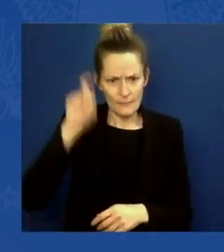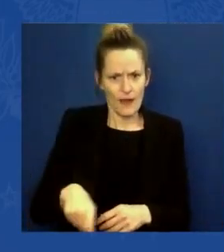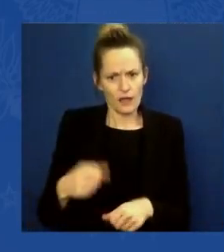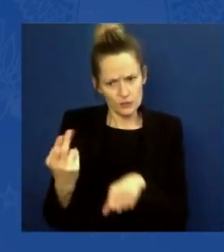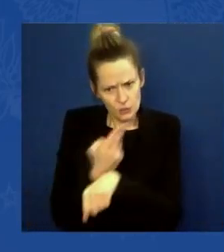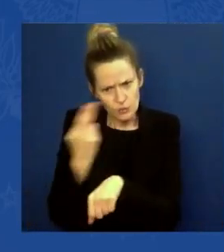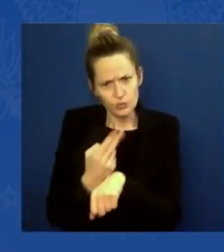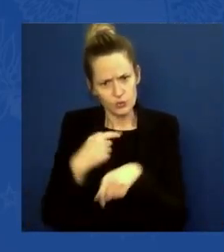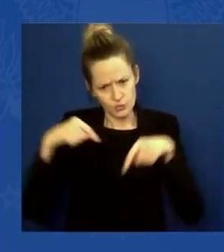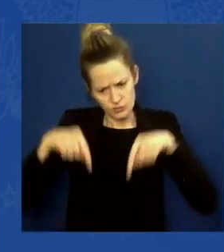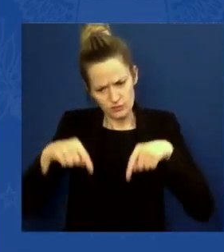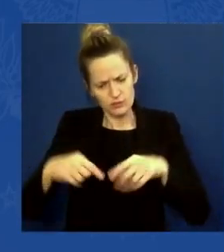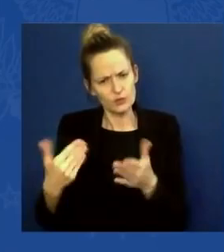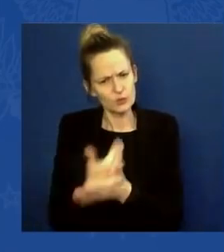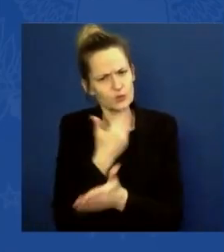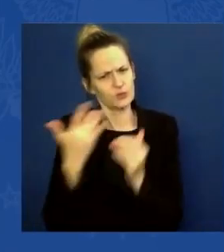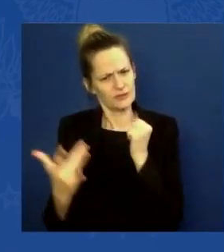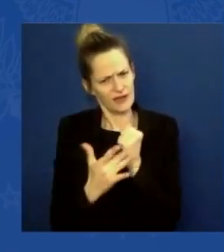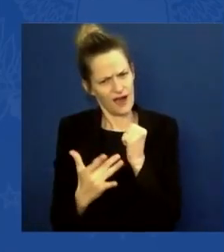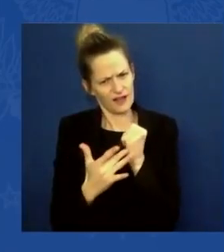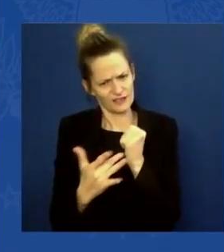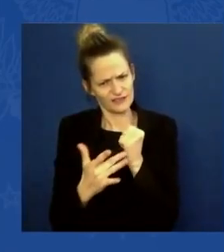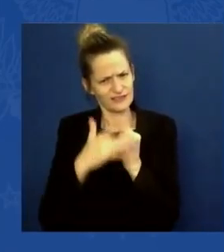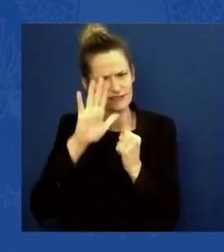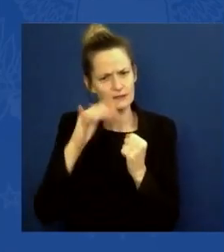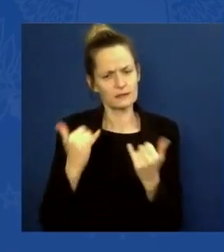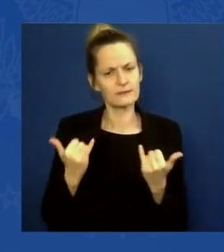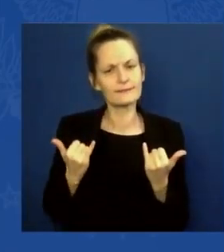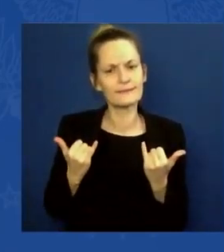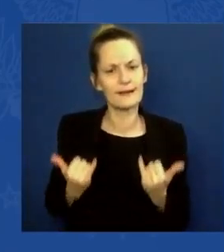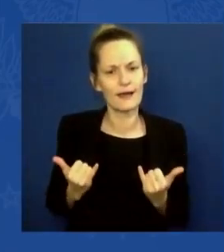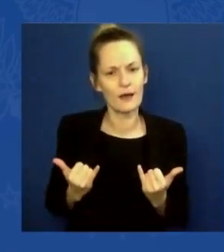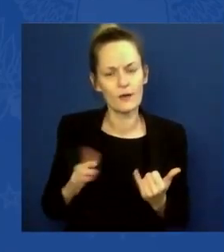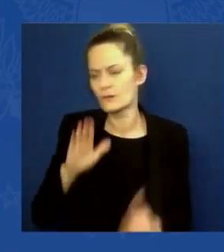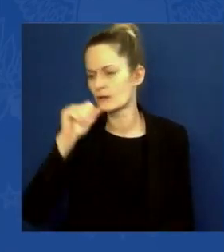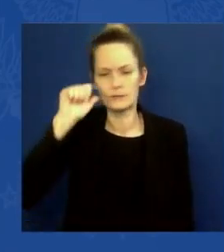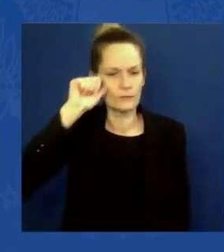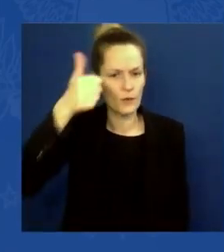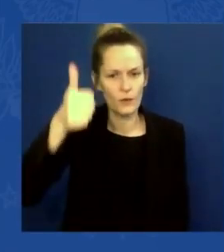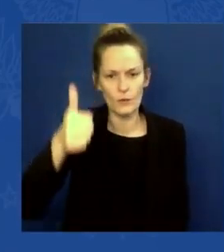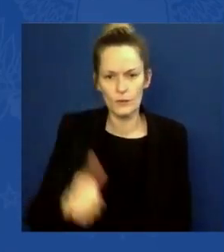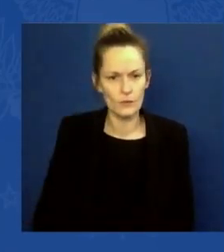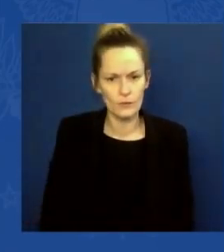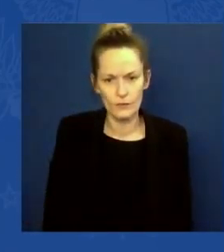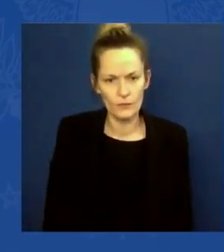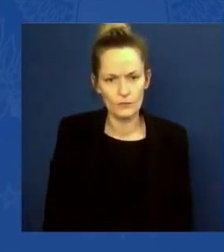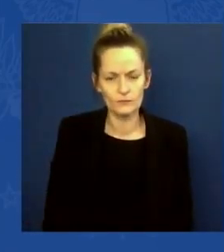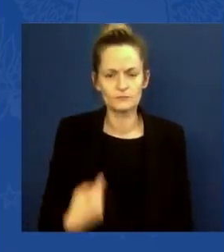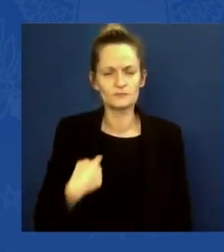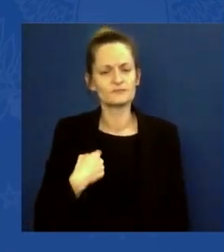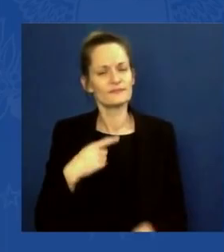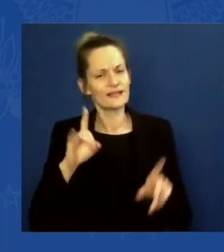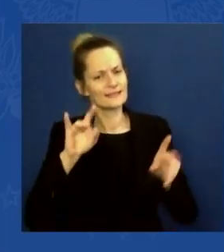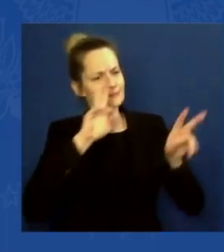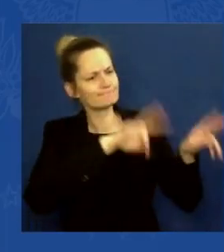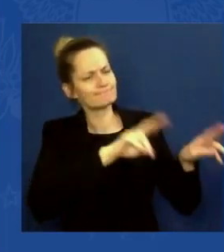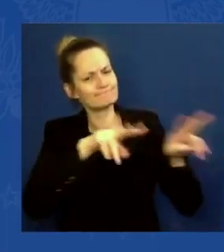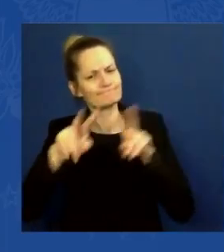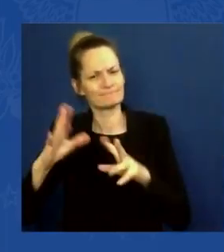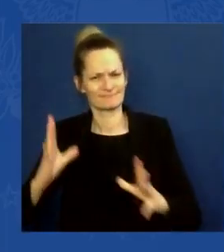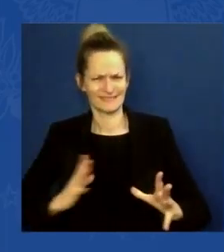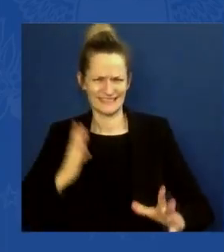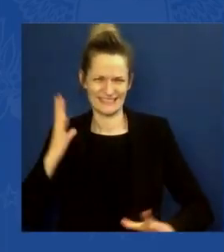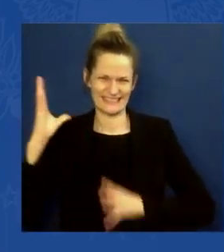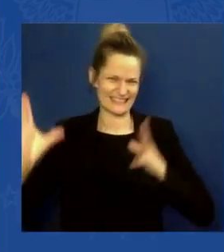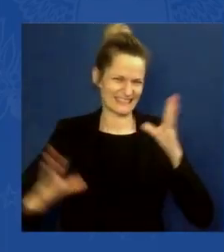tomorrow. I had a chance to see the state of the art wind turbine testing and new battery technologies. Because of the years